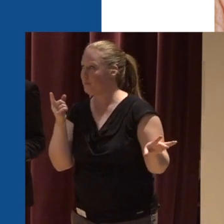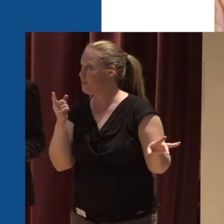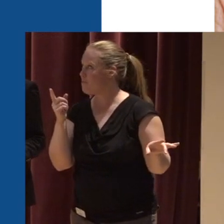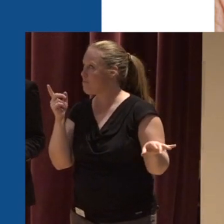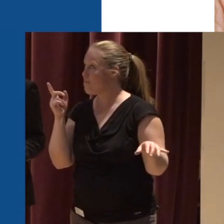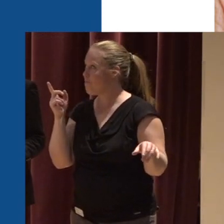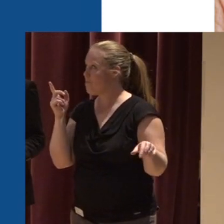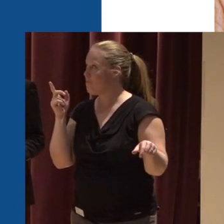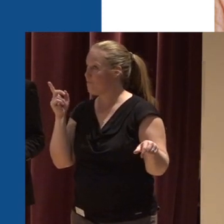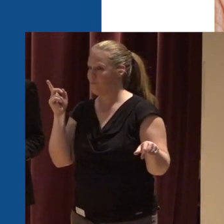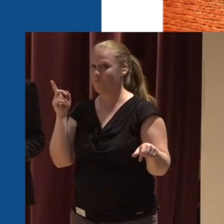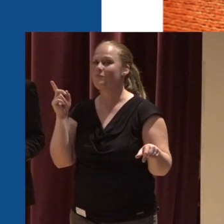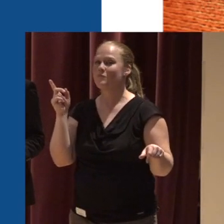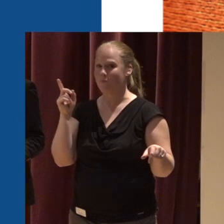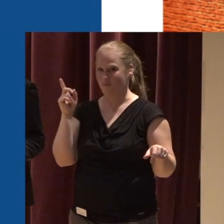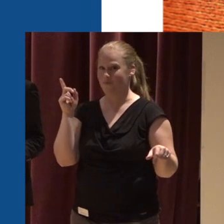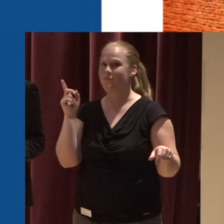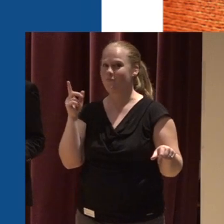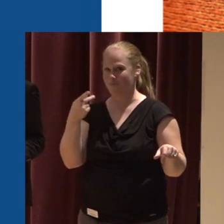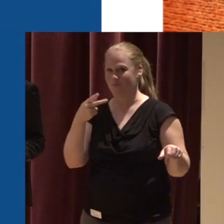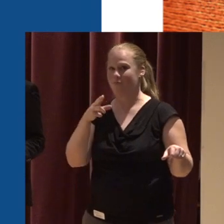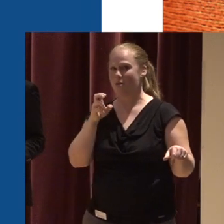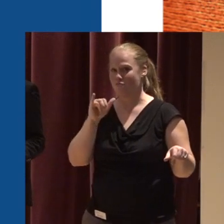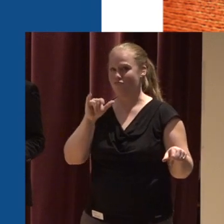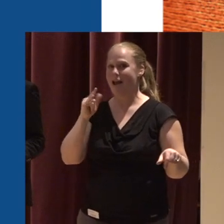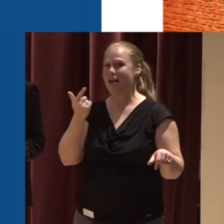Exactly Praying mantis egg case